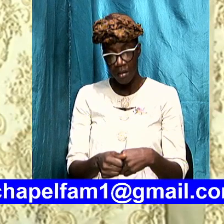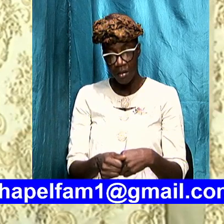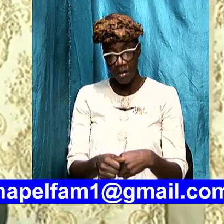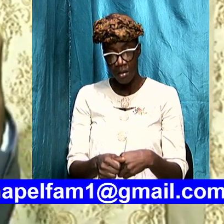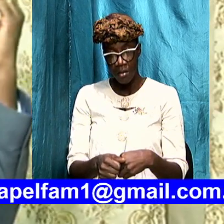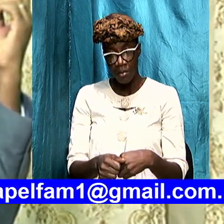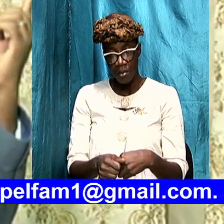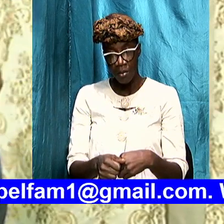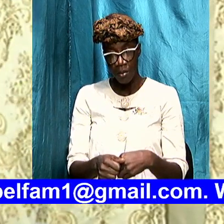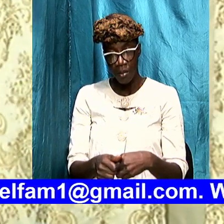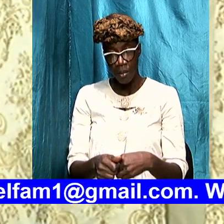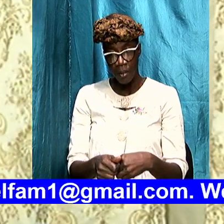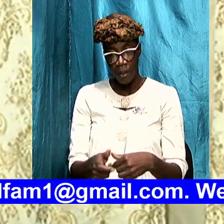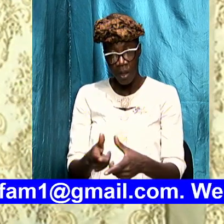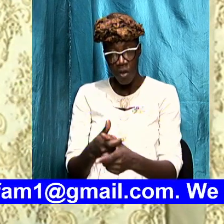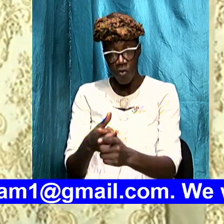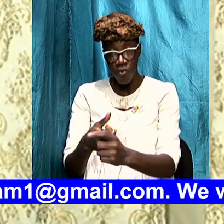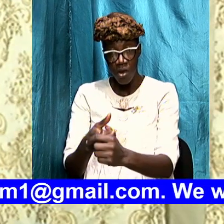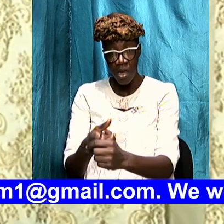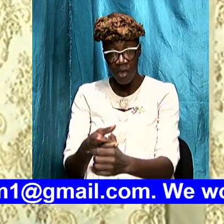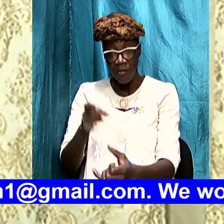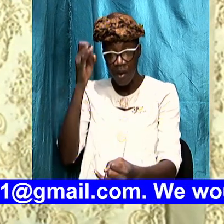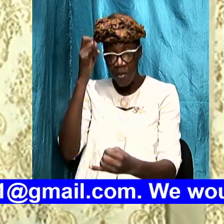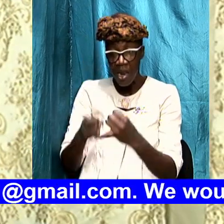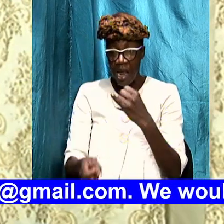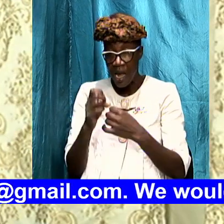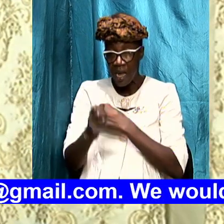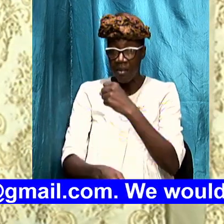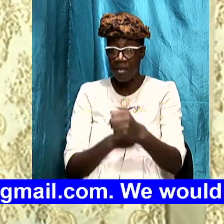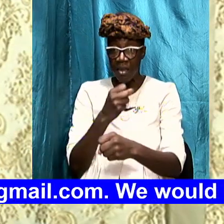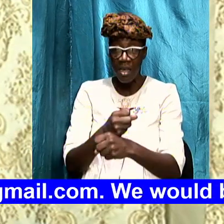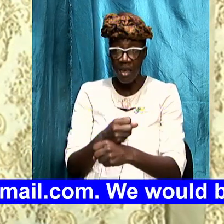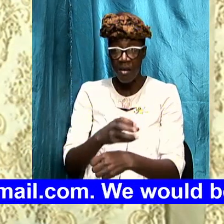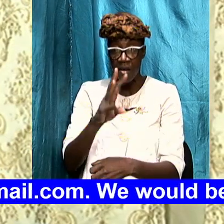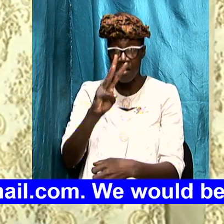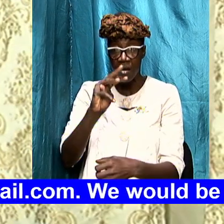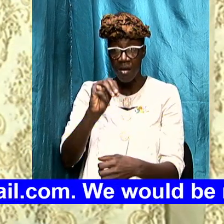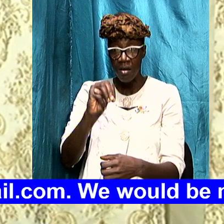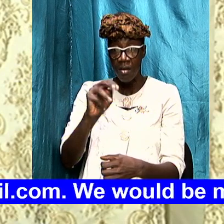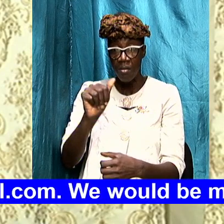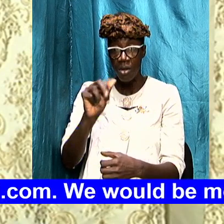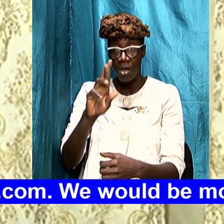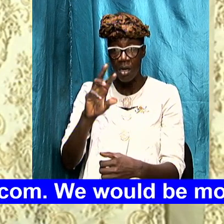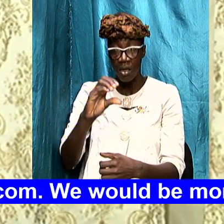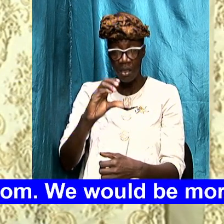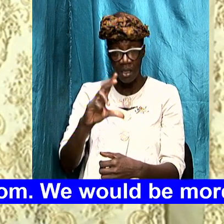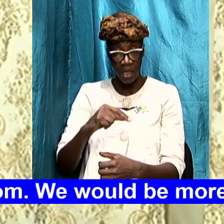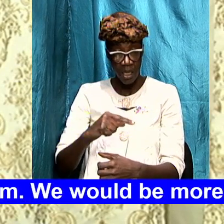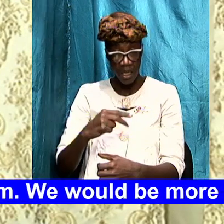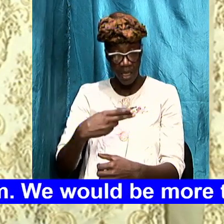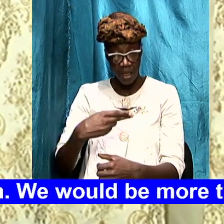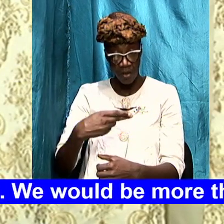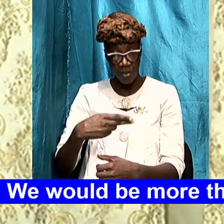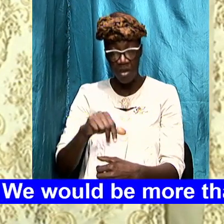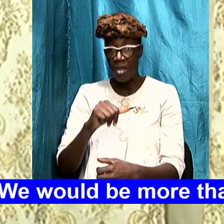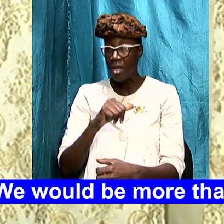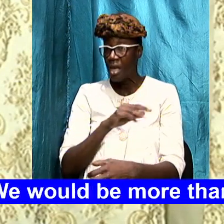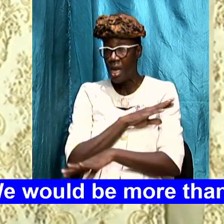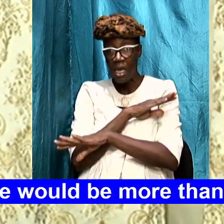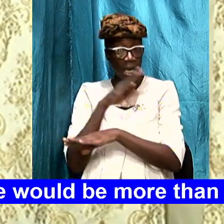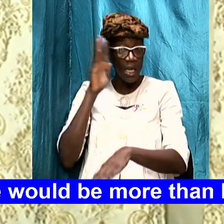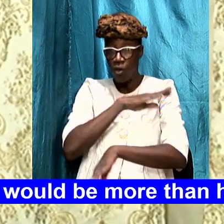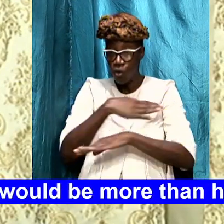since last year March there about and it has not eased up